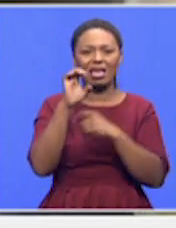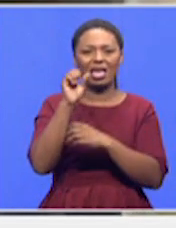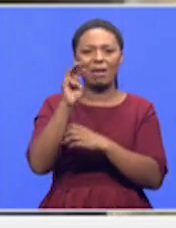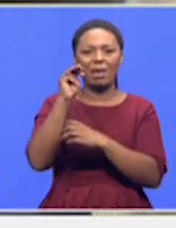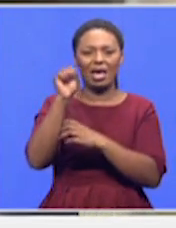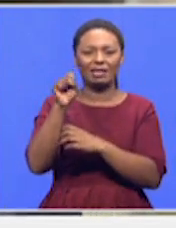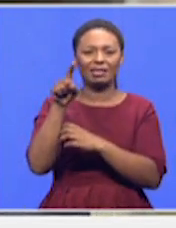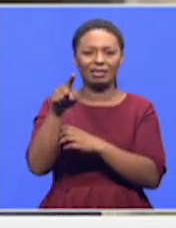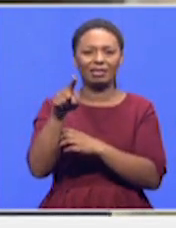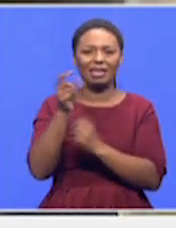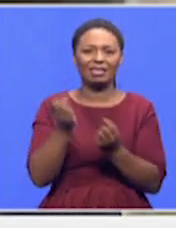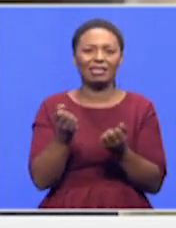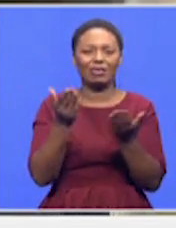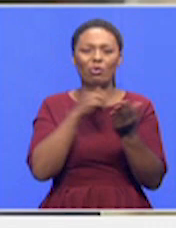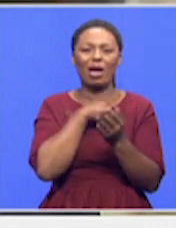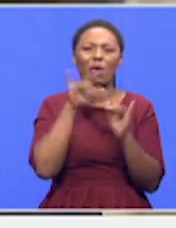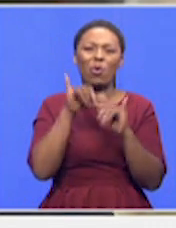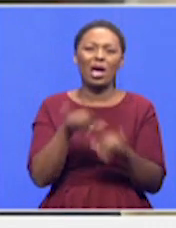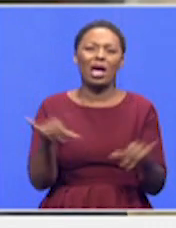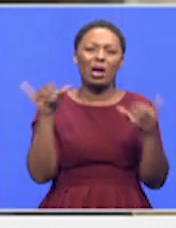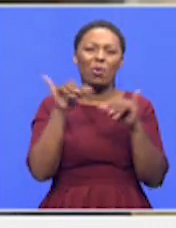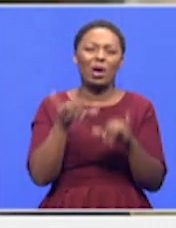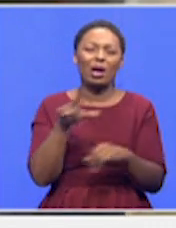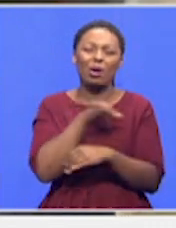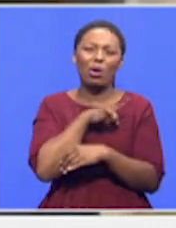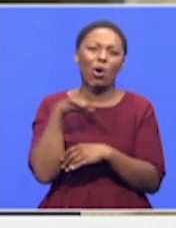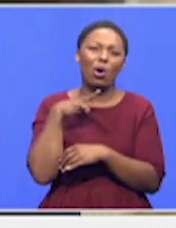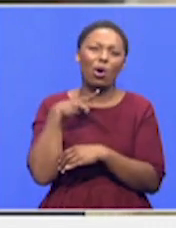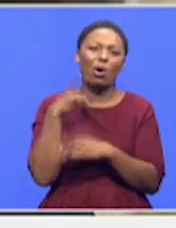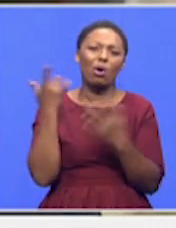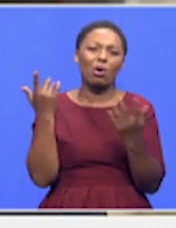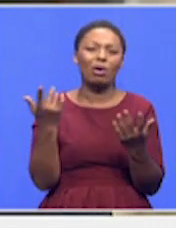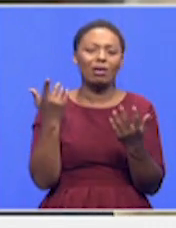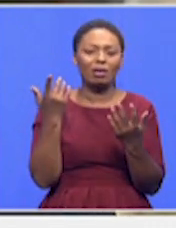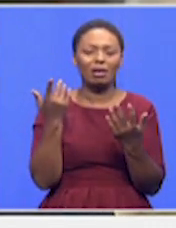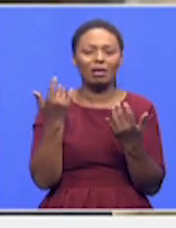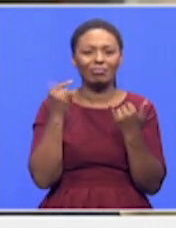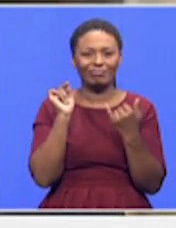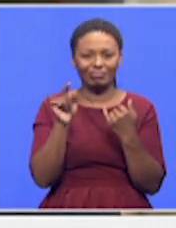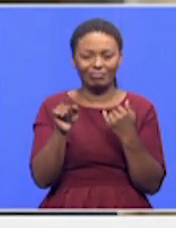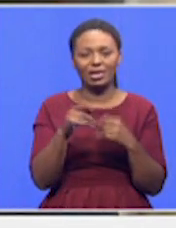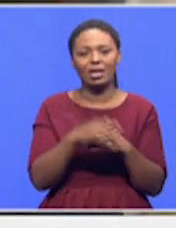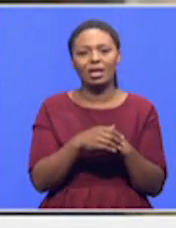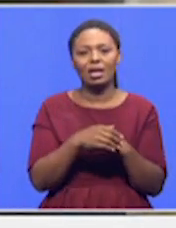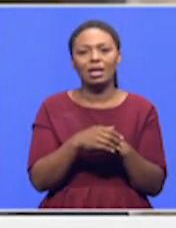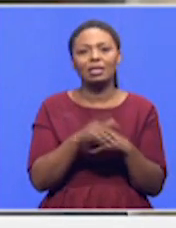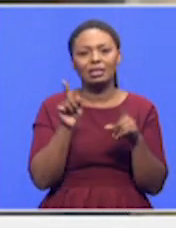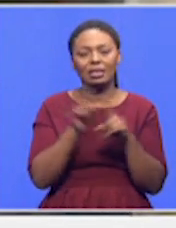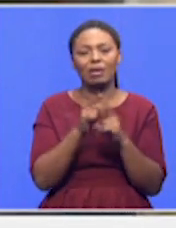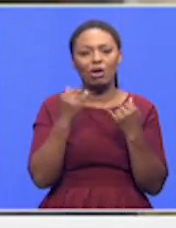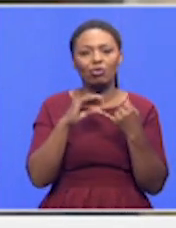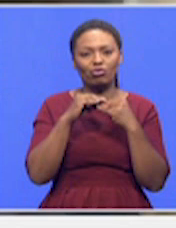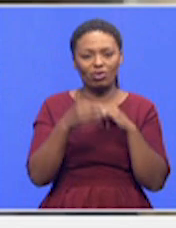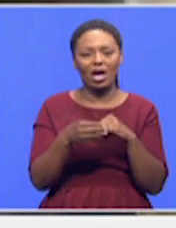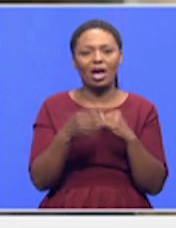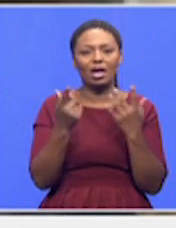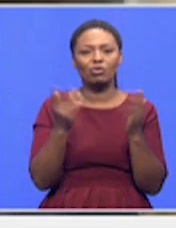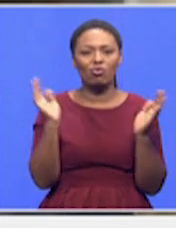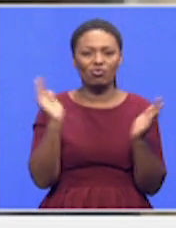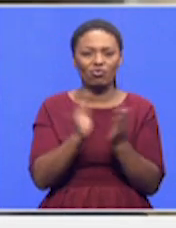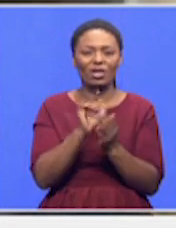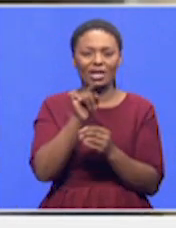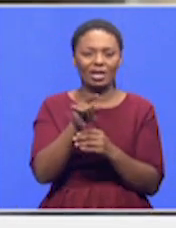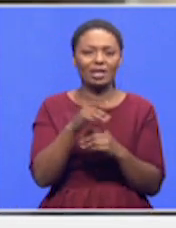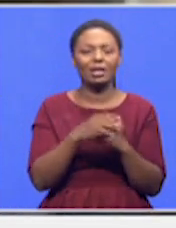you know, long waiting, turn around for emails to come. And waiting periods are about too long. Which also we have reduced drastically with our